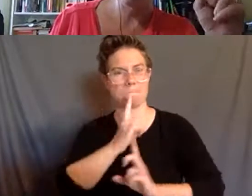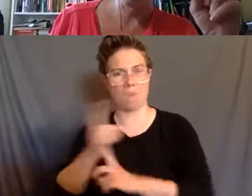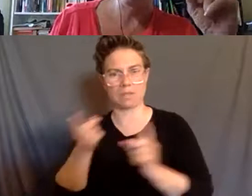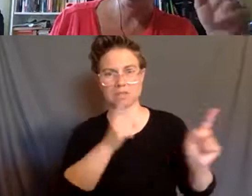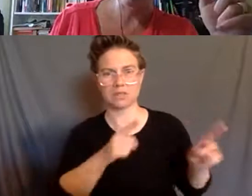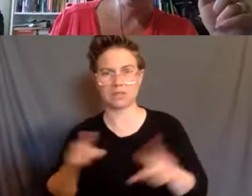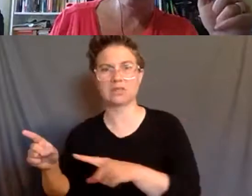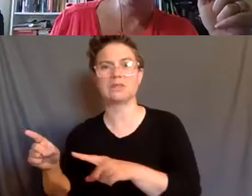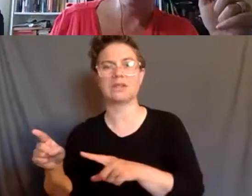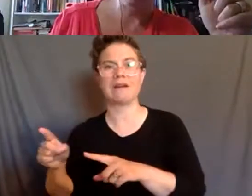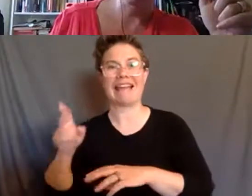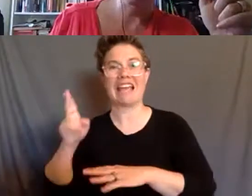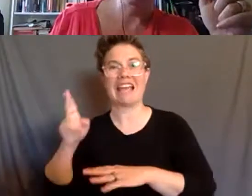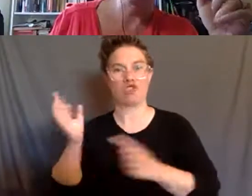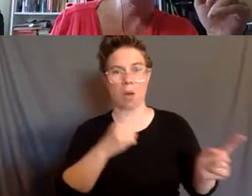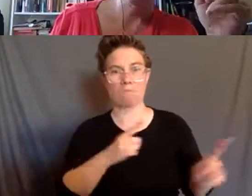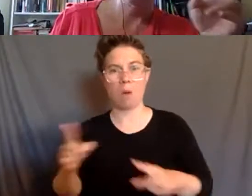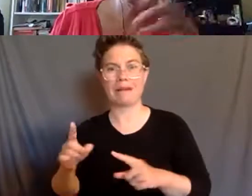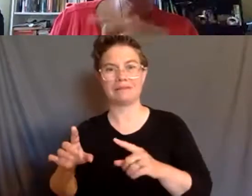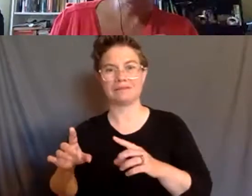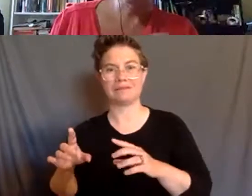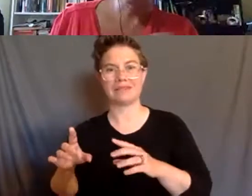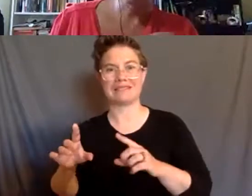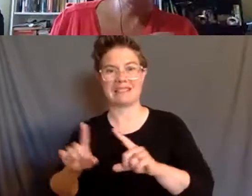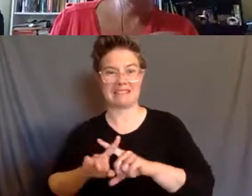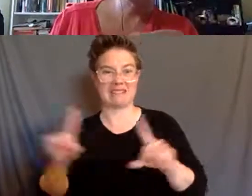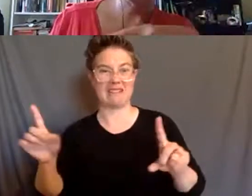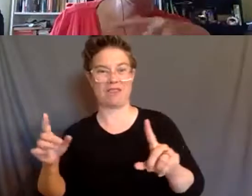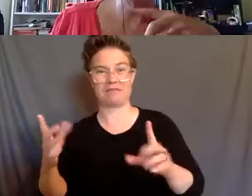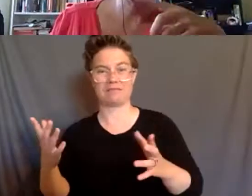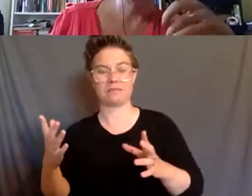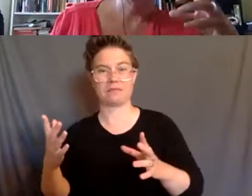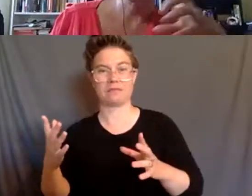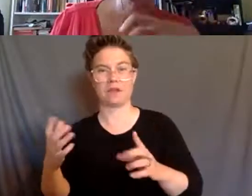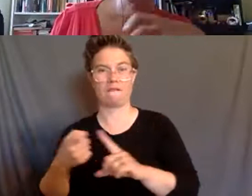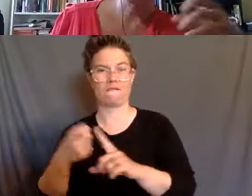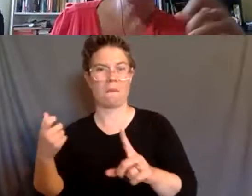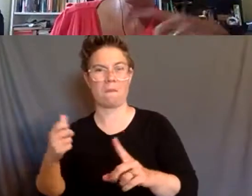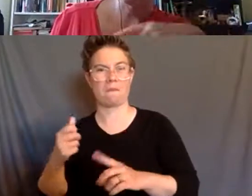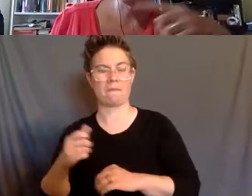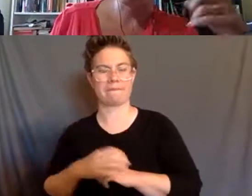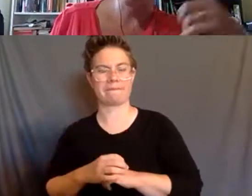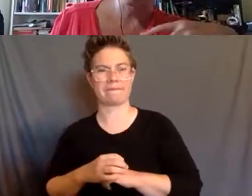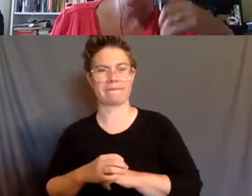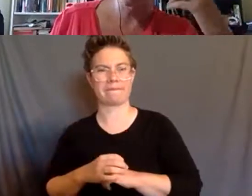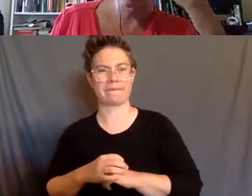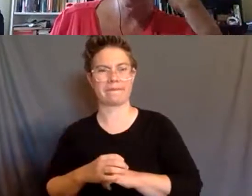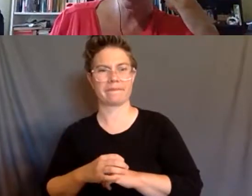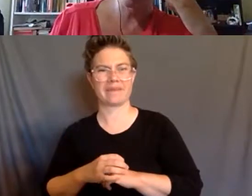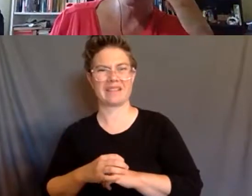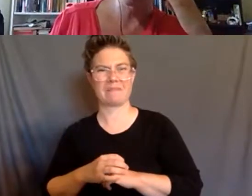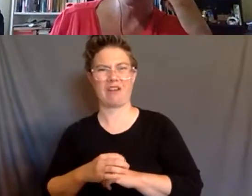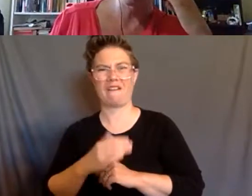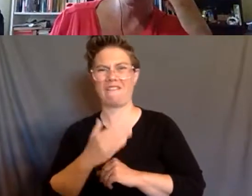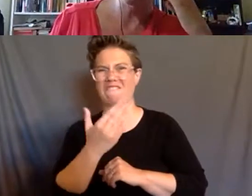between intellectual developmental disabilities and psych disabilities. It's about 15 years difference in the